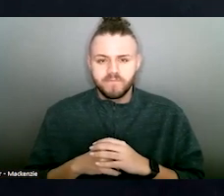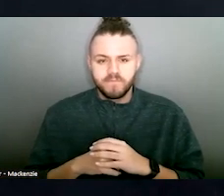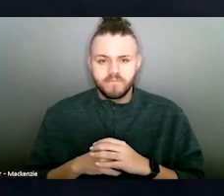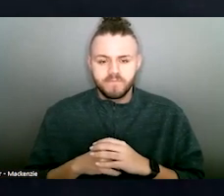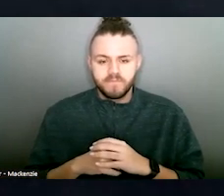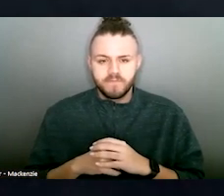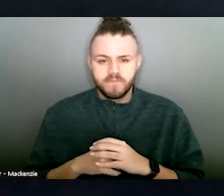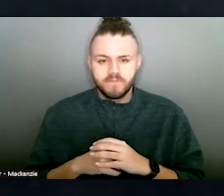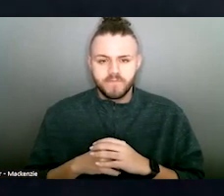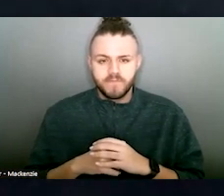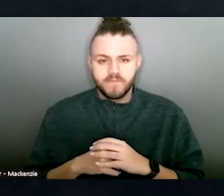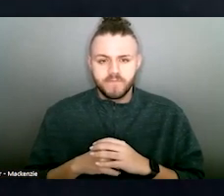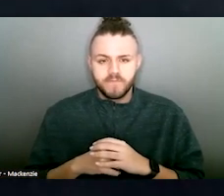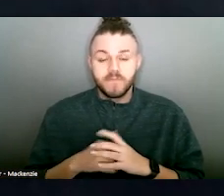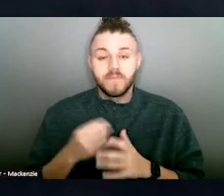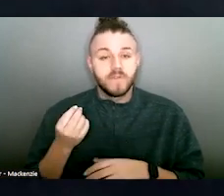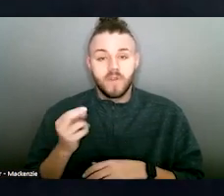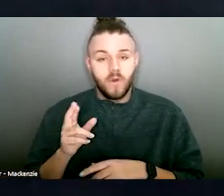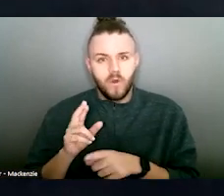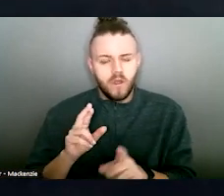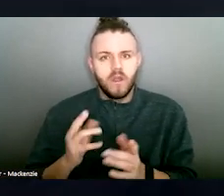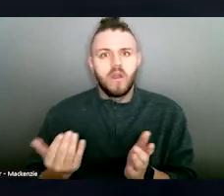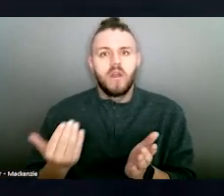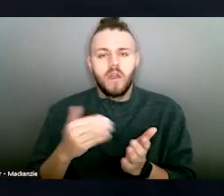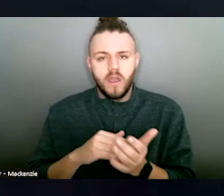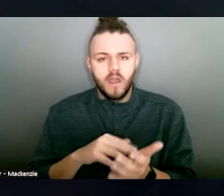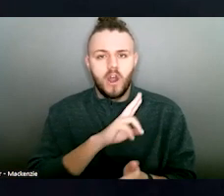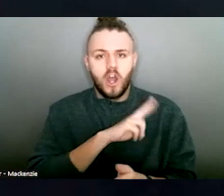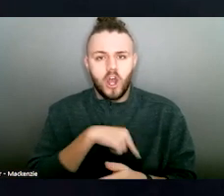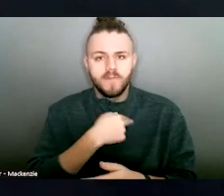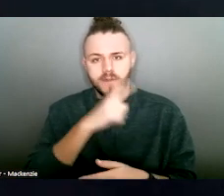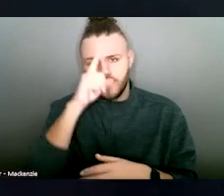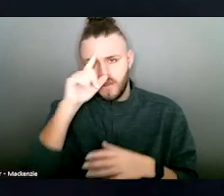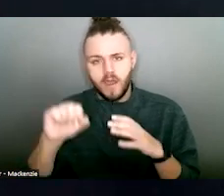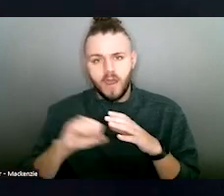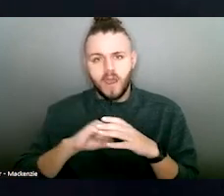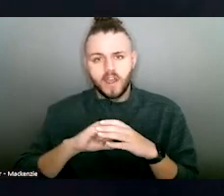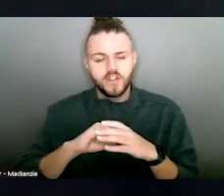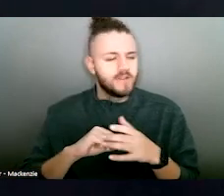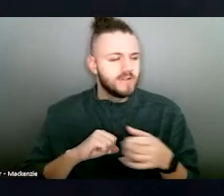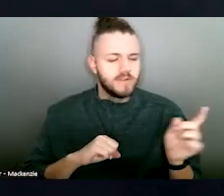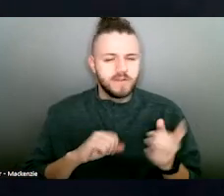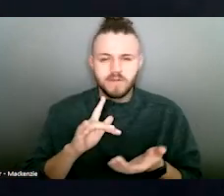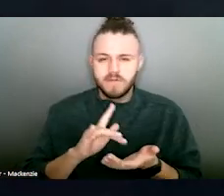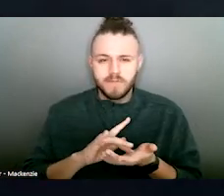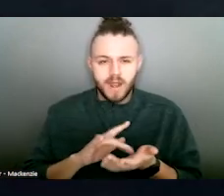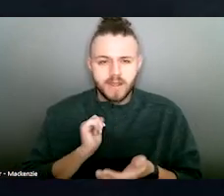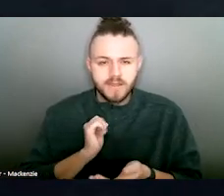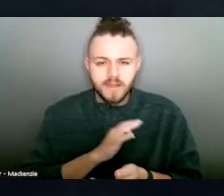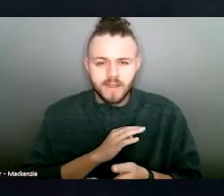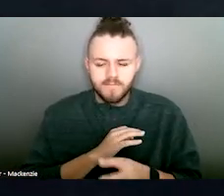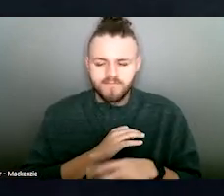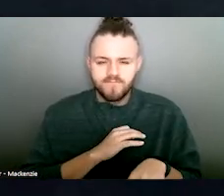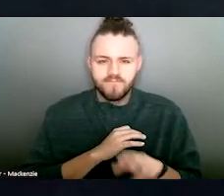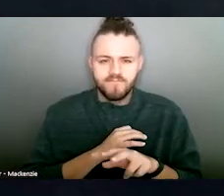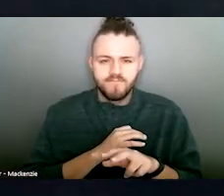or you're in the hospital yet again with another percussion, but you told a medical staff that you fainted and you don't